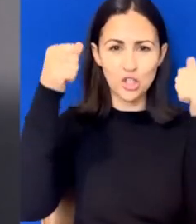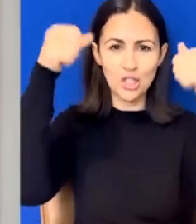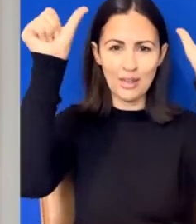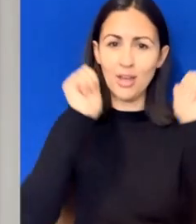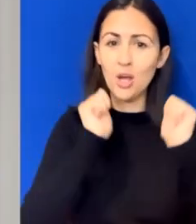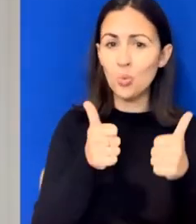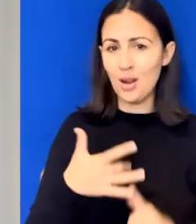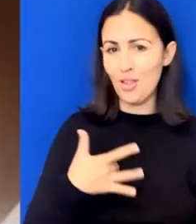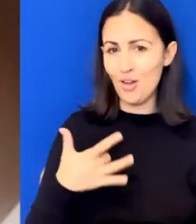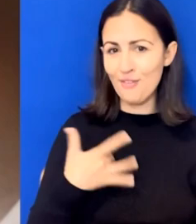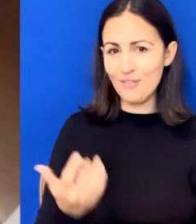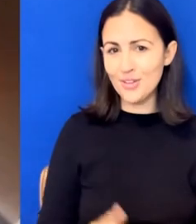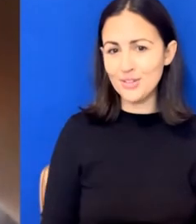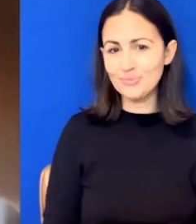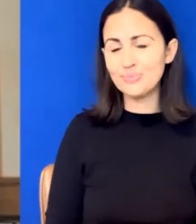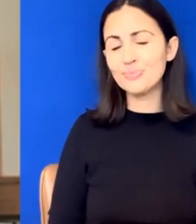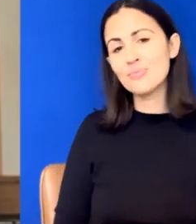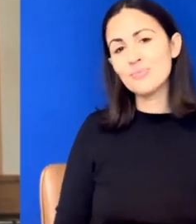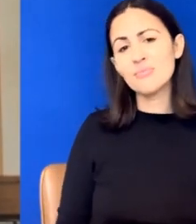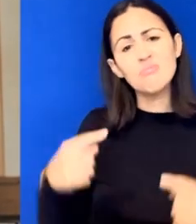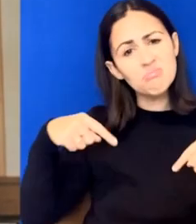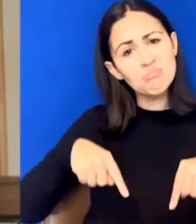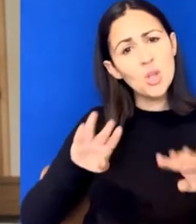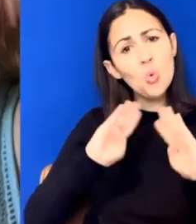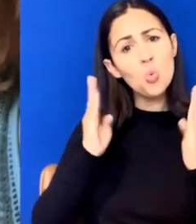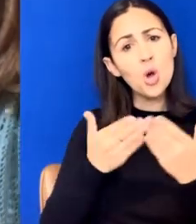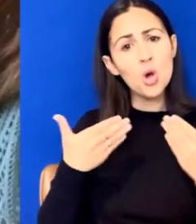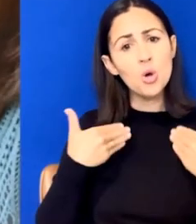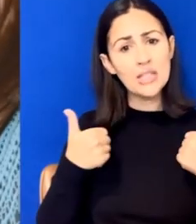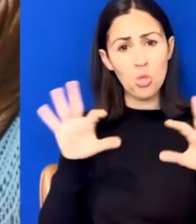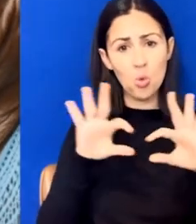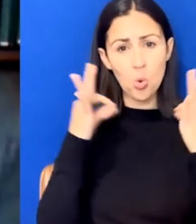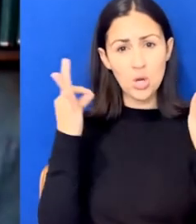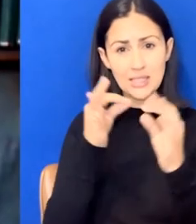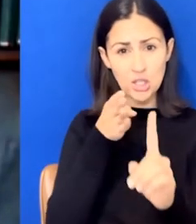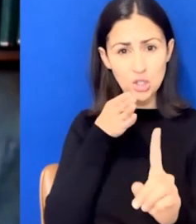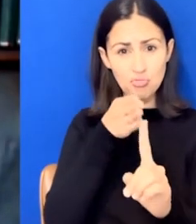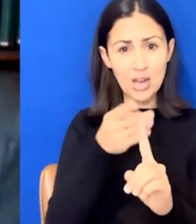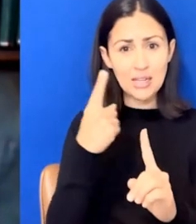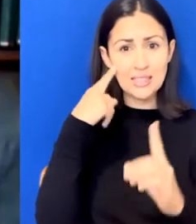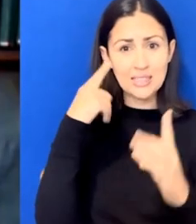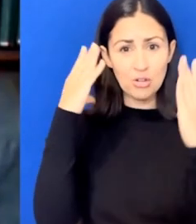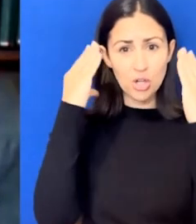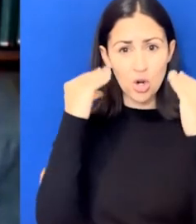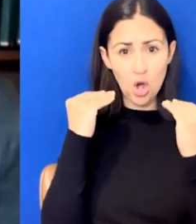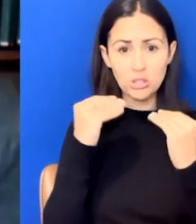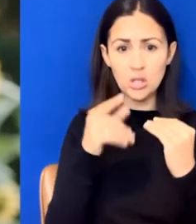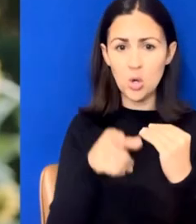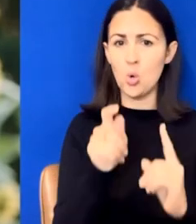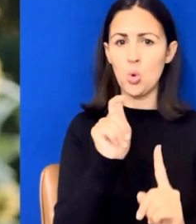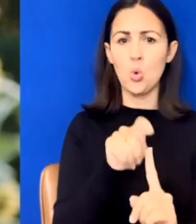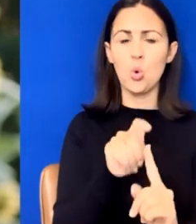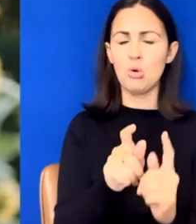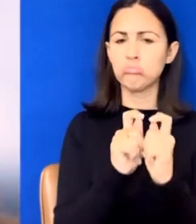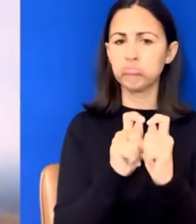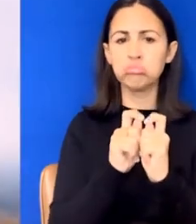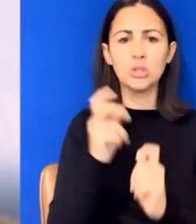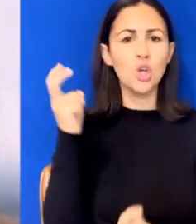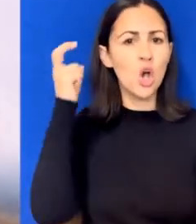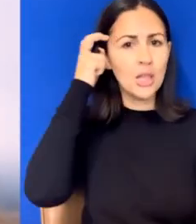Health Organisation is recognising hearing loss and particularly the value of cochlear implants, is